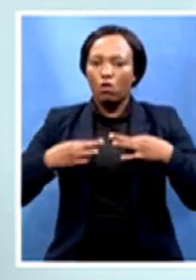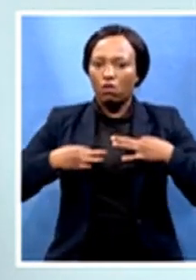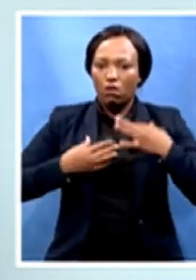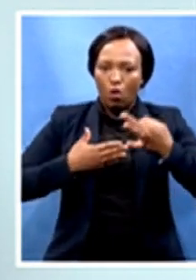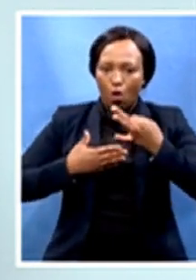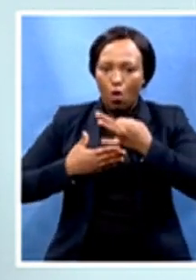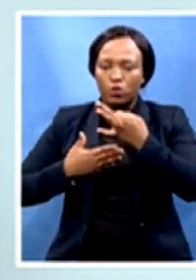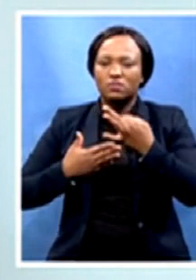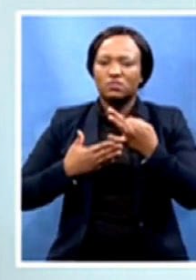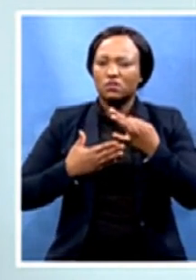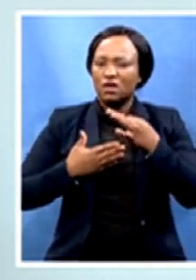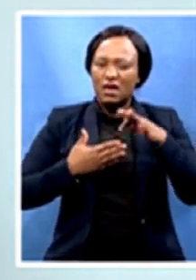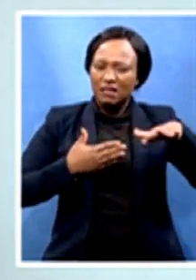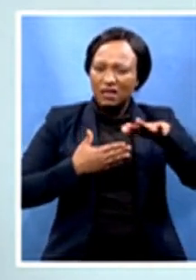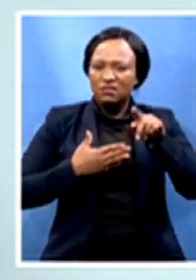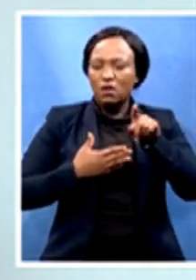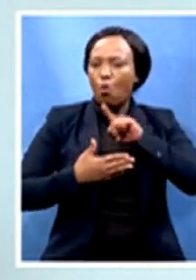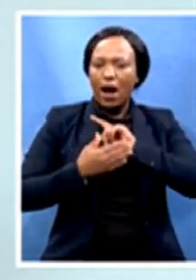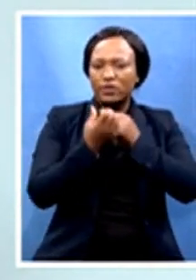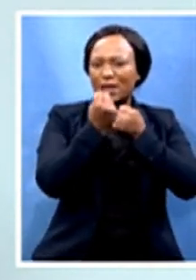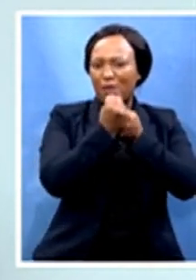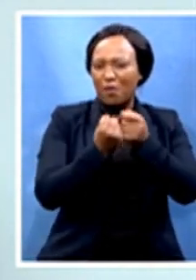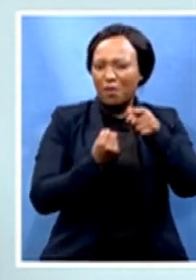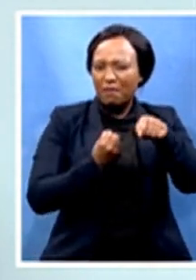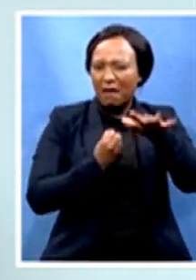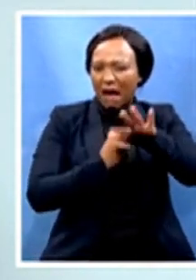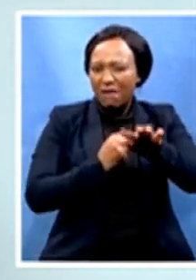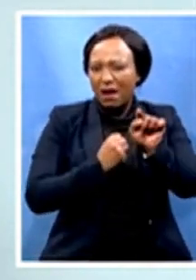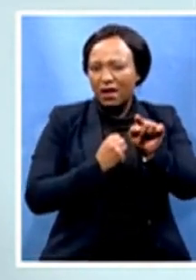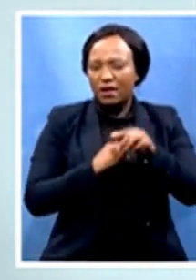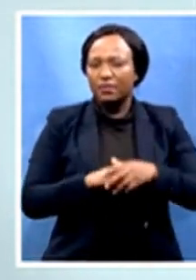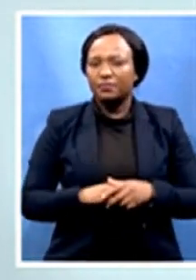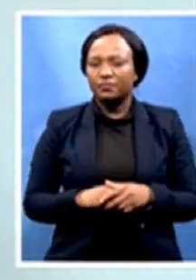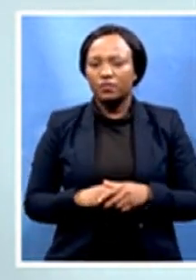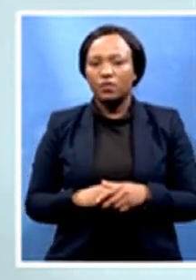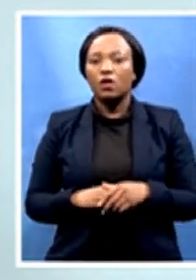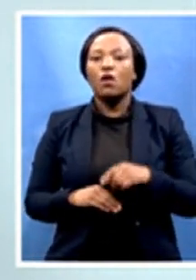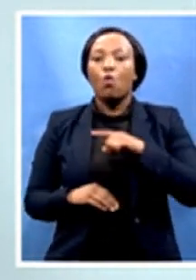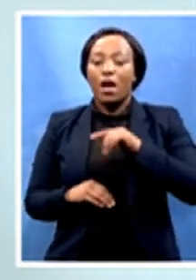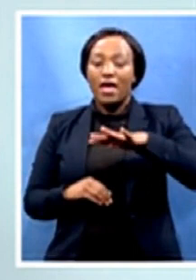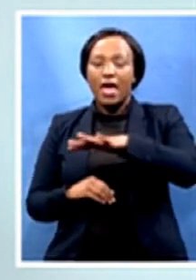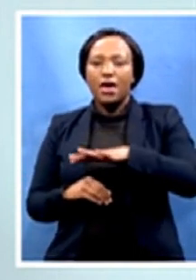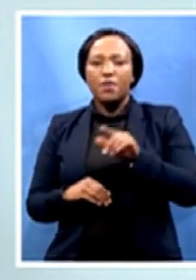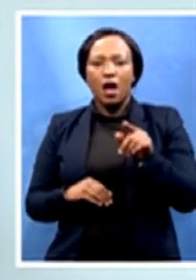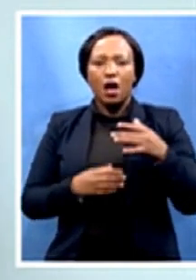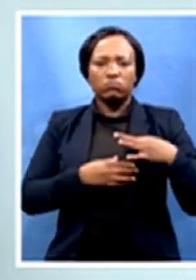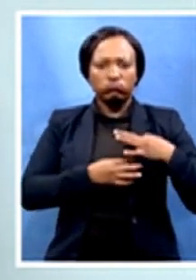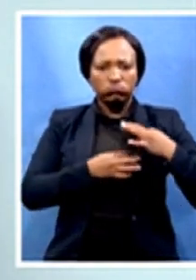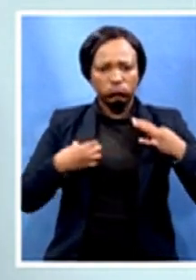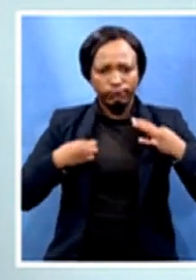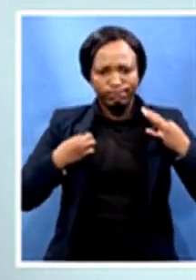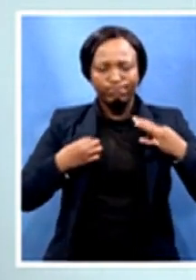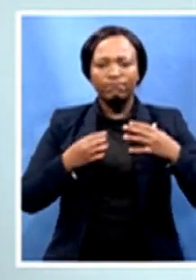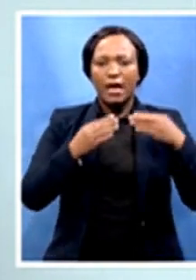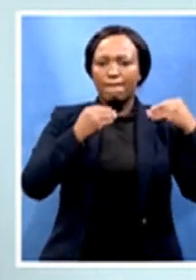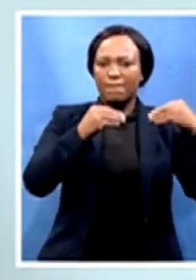Because these are the areas that provide quite a lot of jobs in the informal businesses. If